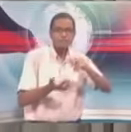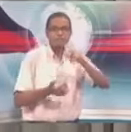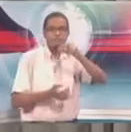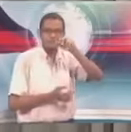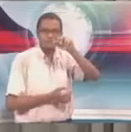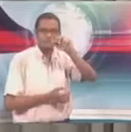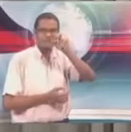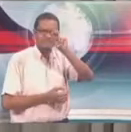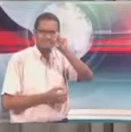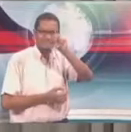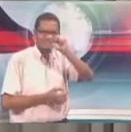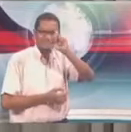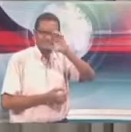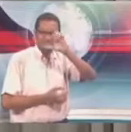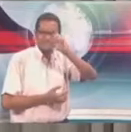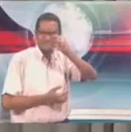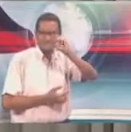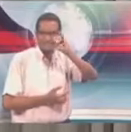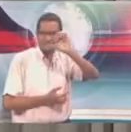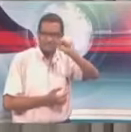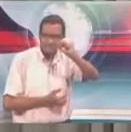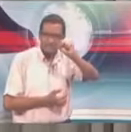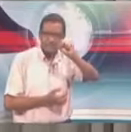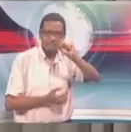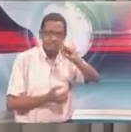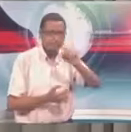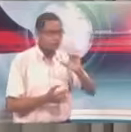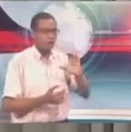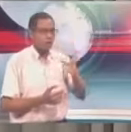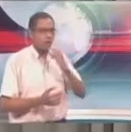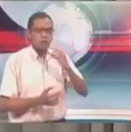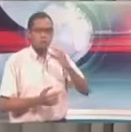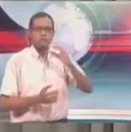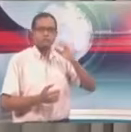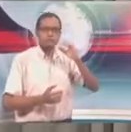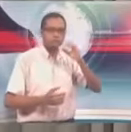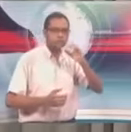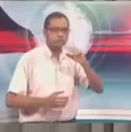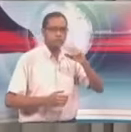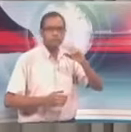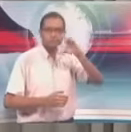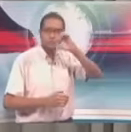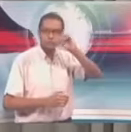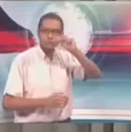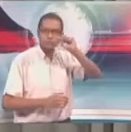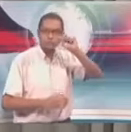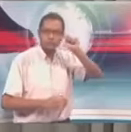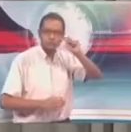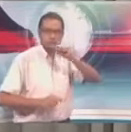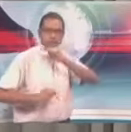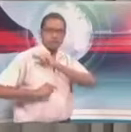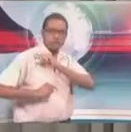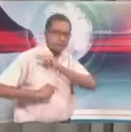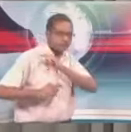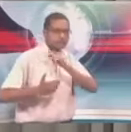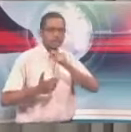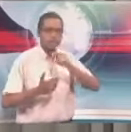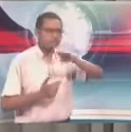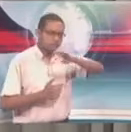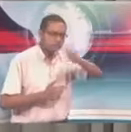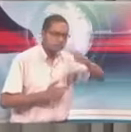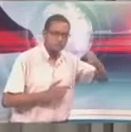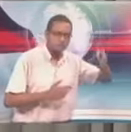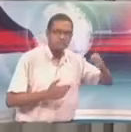our special units, our intelligence forces, and our U.S. allies. We continue to plan training with the United